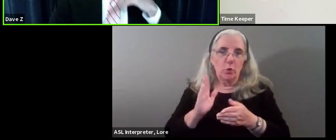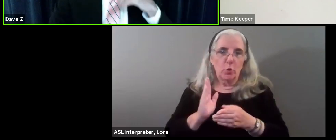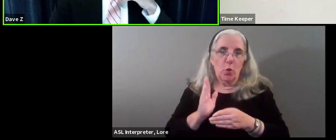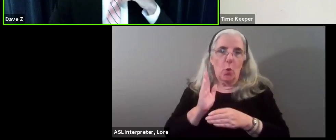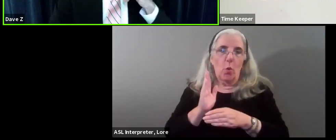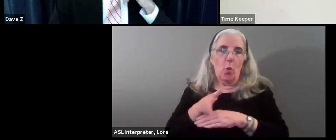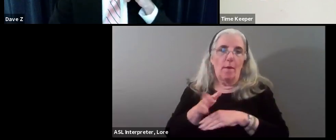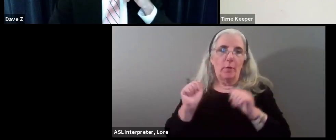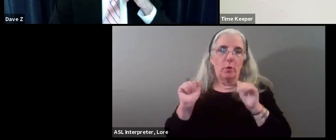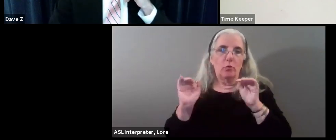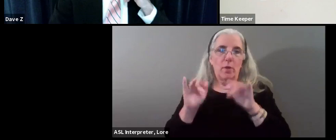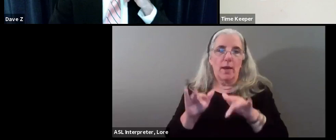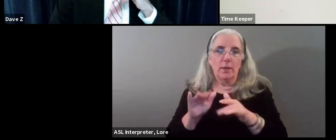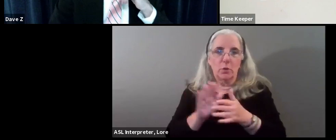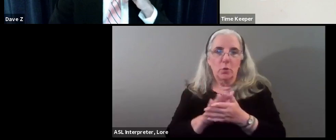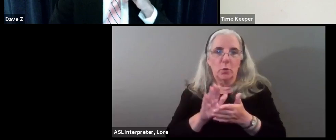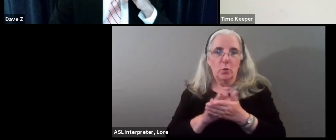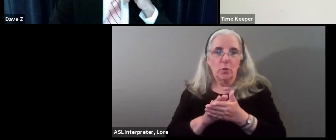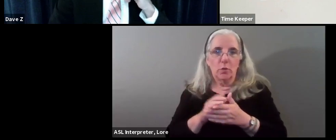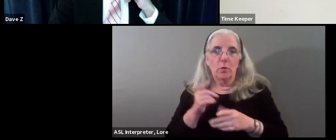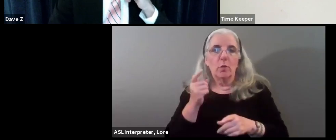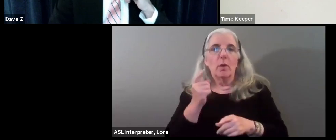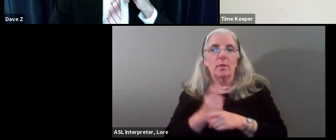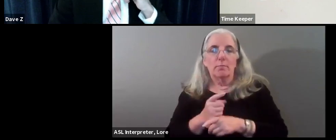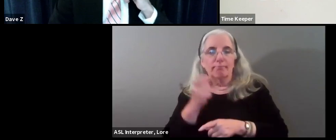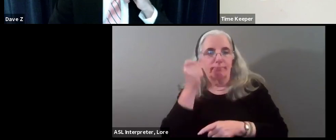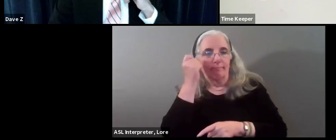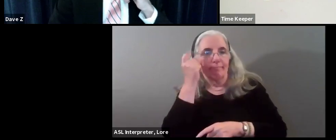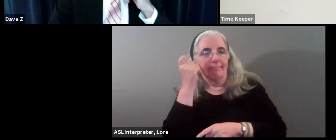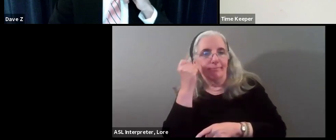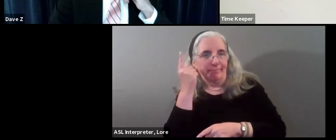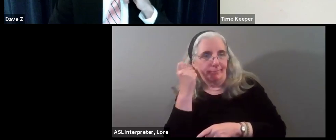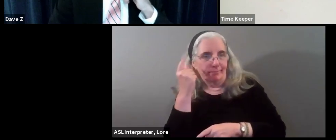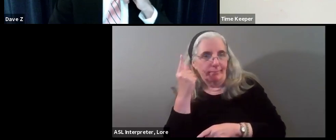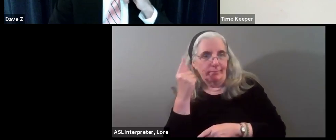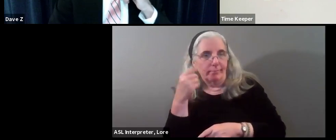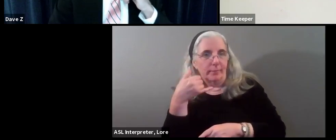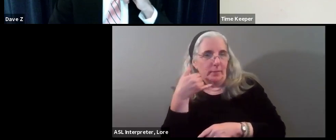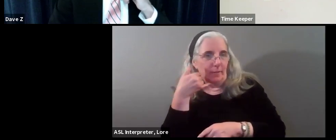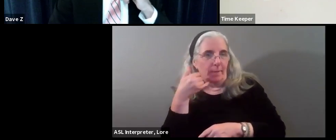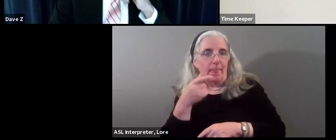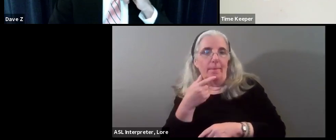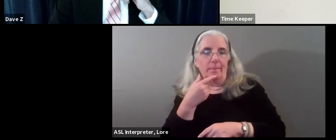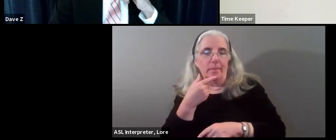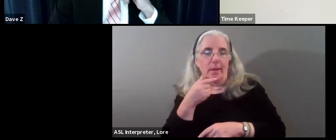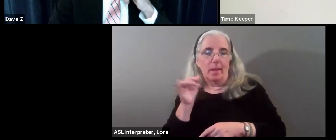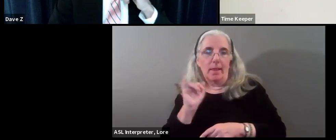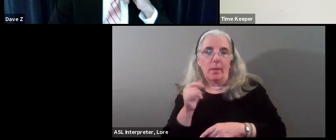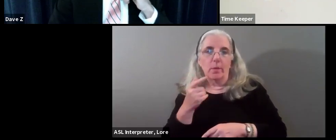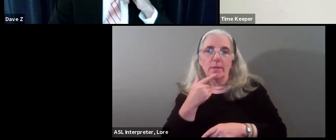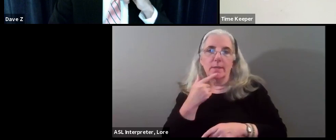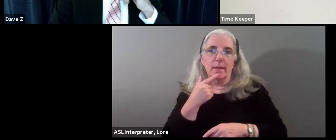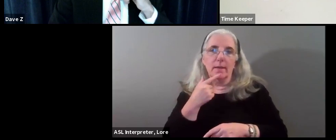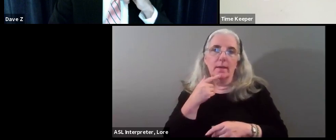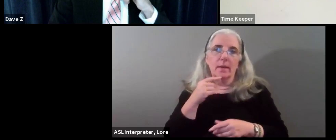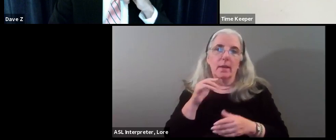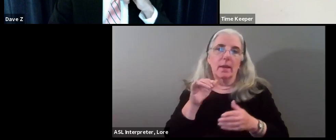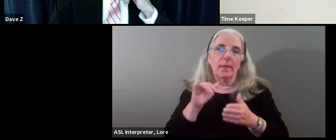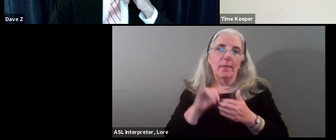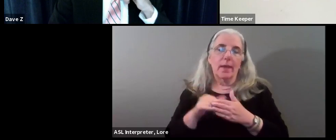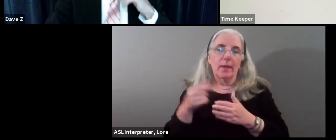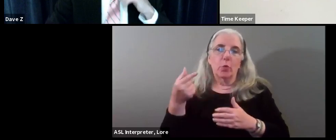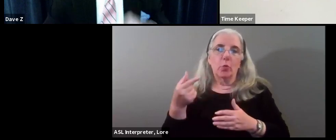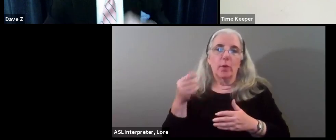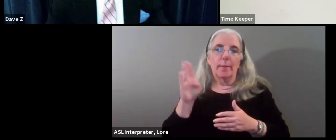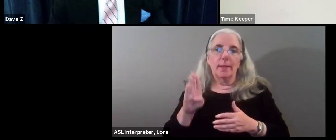schools. Your thoughts, sir? I got you. As has been pointed out, Greenbelt